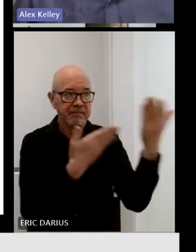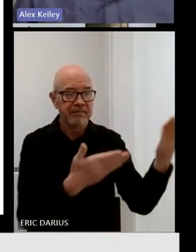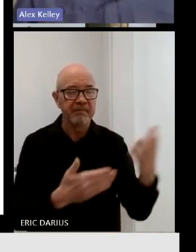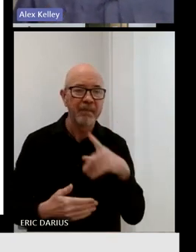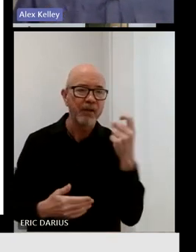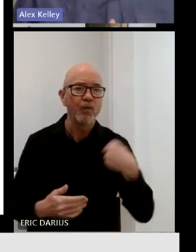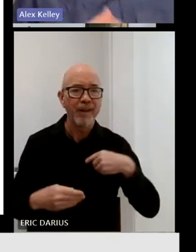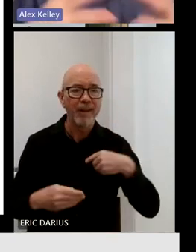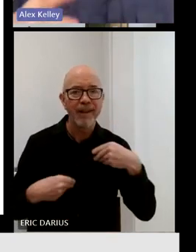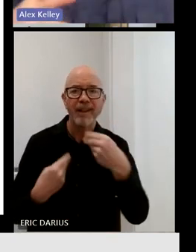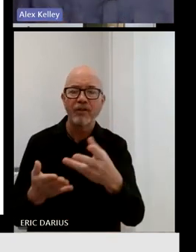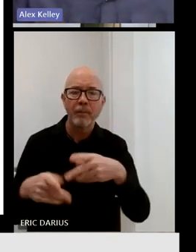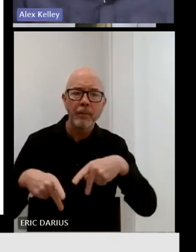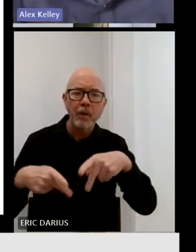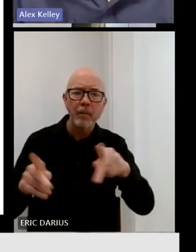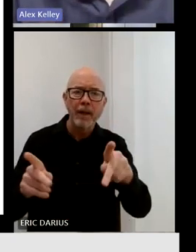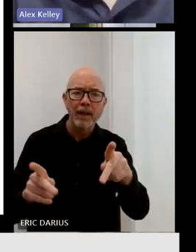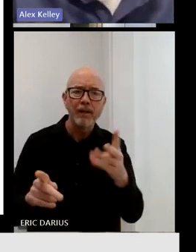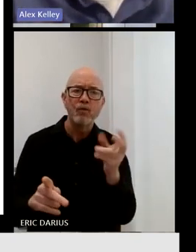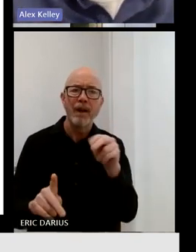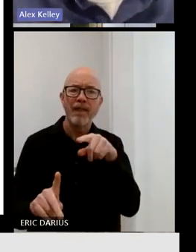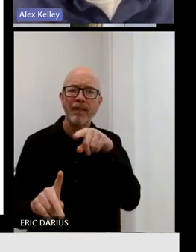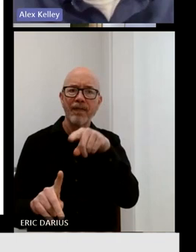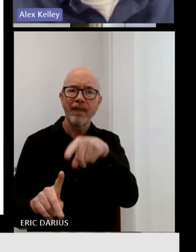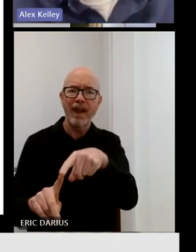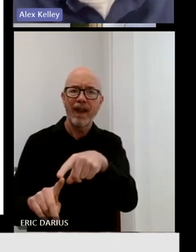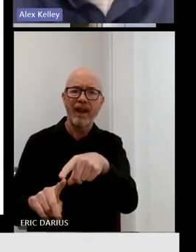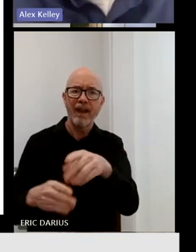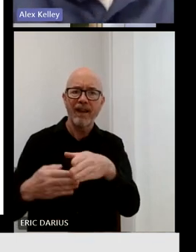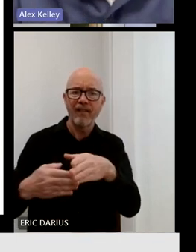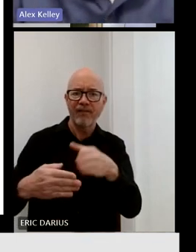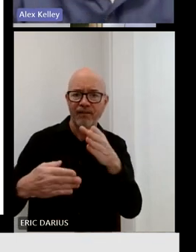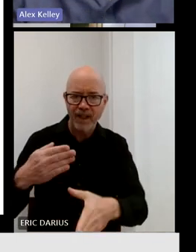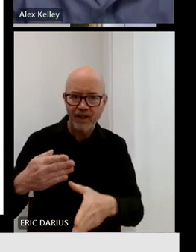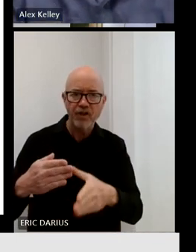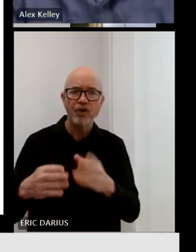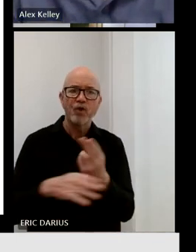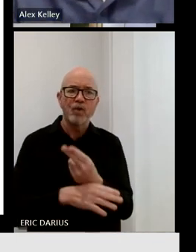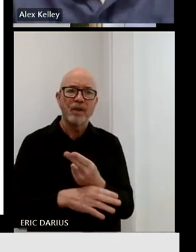I guess, if and when they execute on the permit they've obtained.